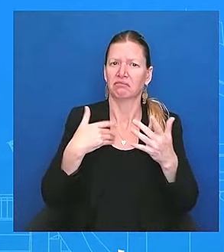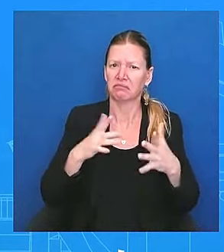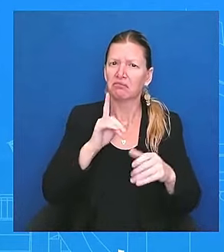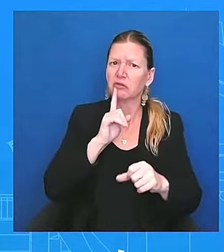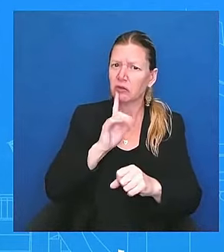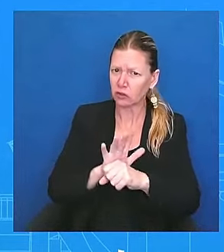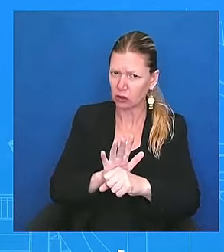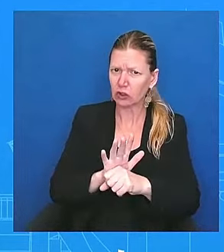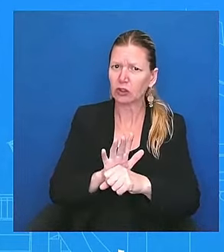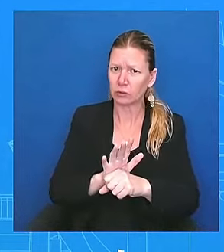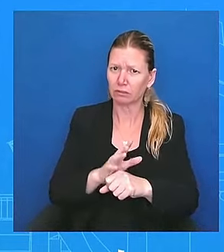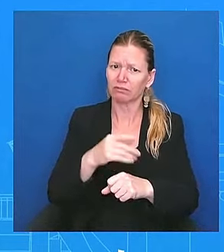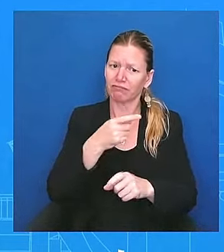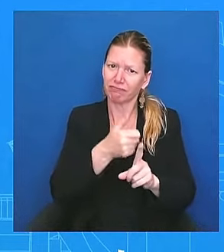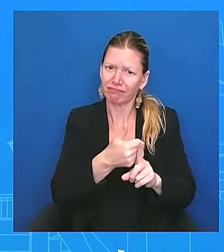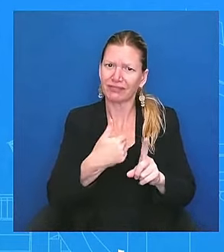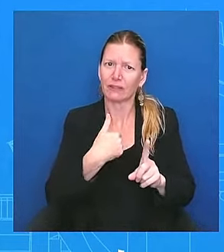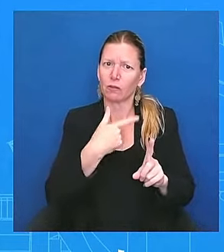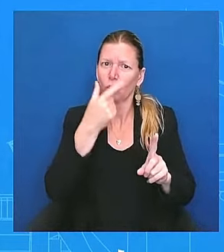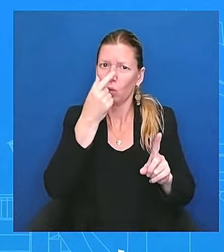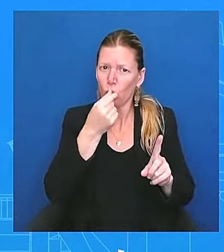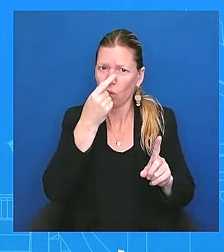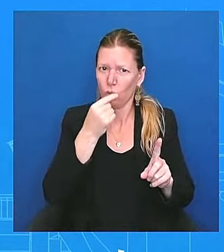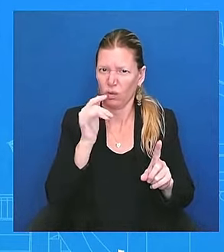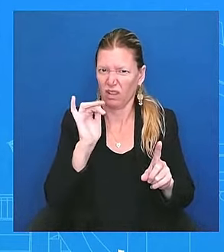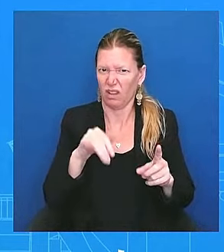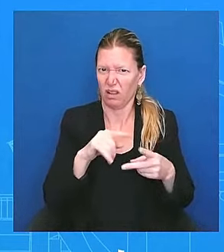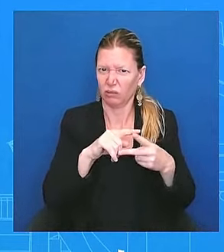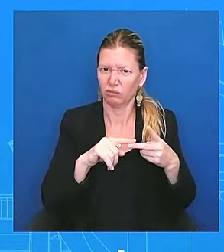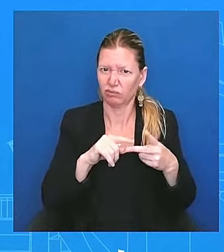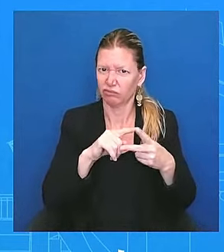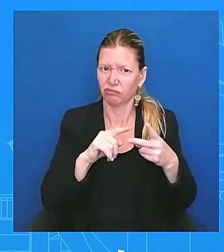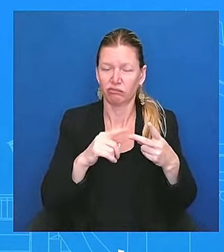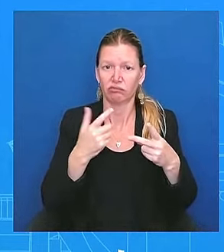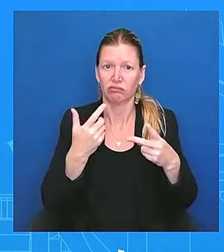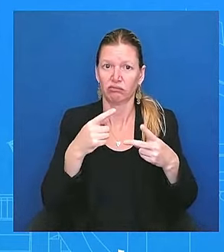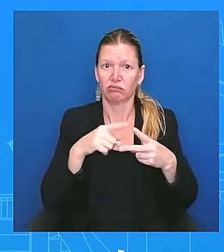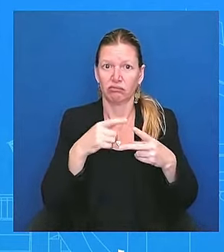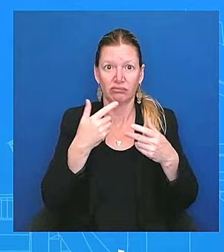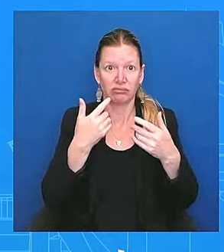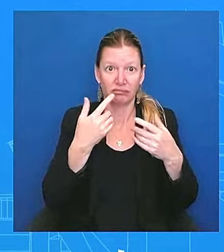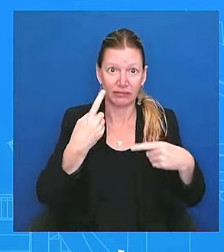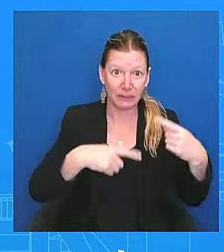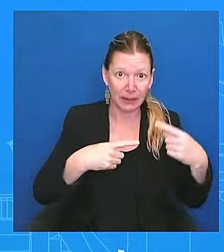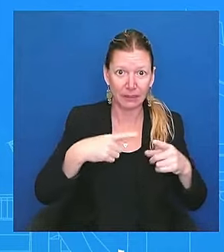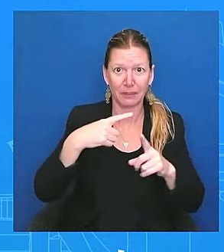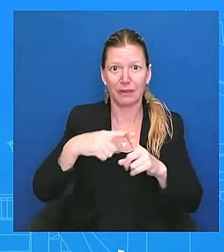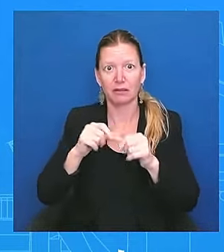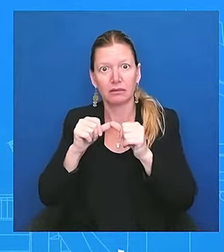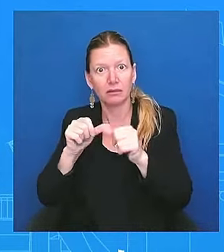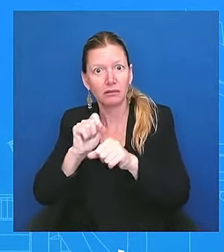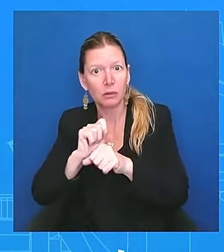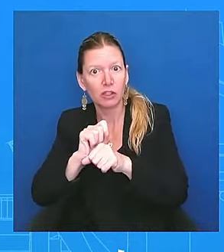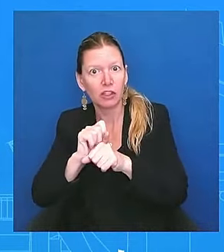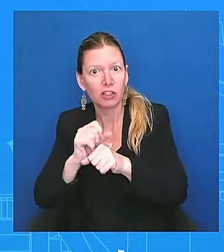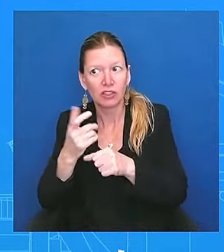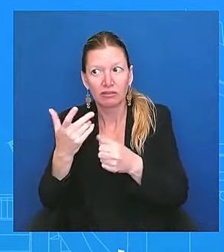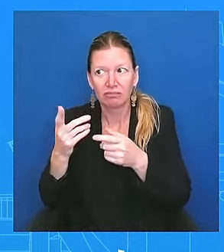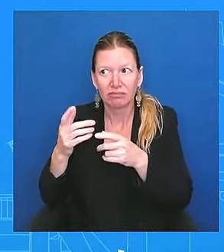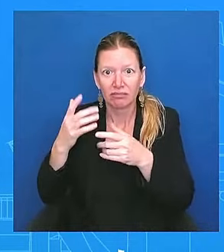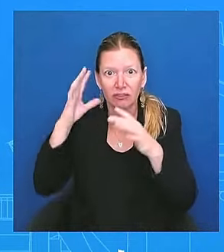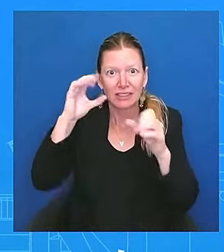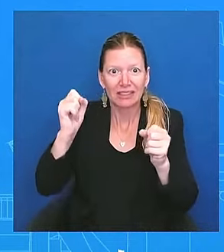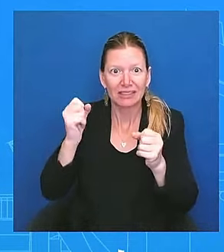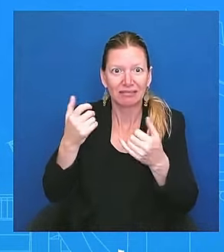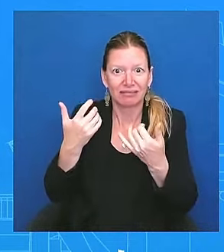things continuing, obviously to do his duties as commander in chief, as the president. And so I think, uh, some of you here in this room